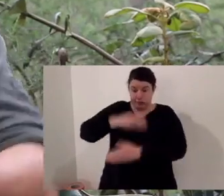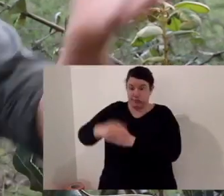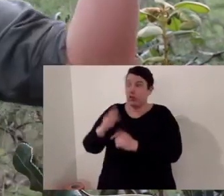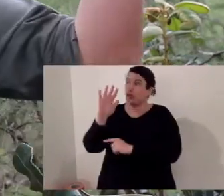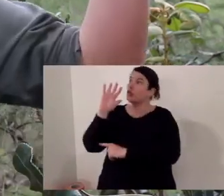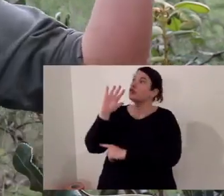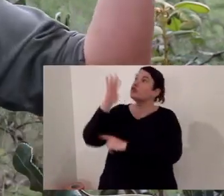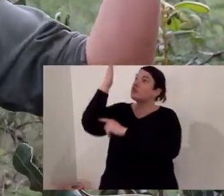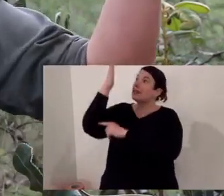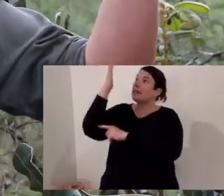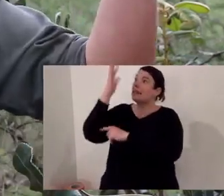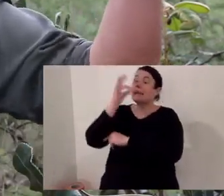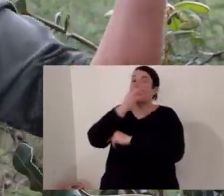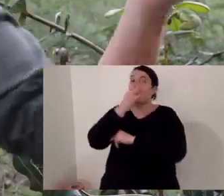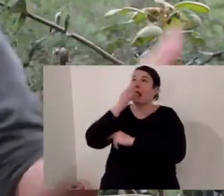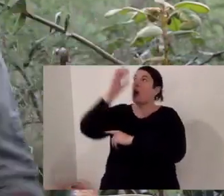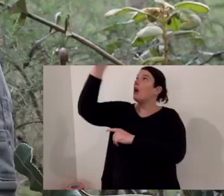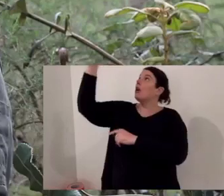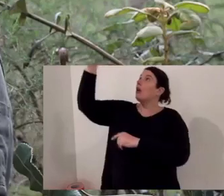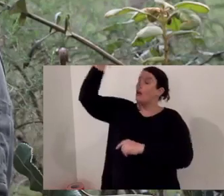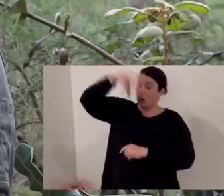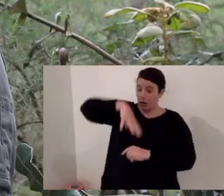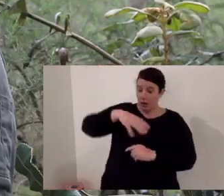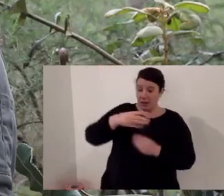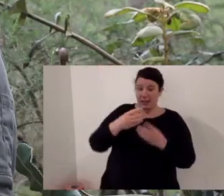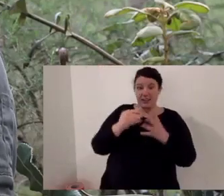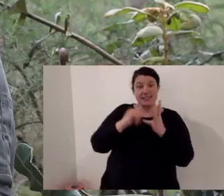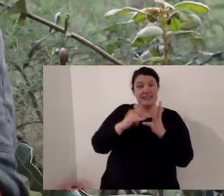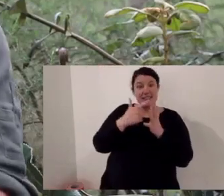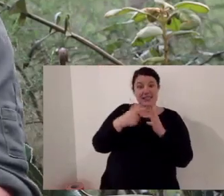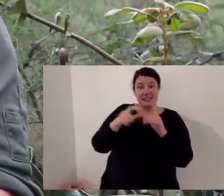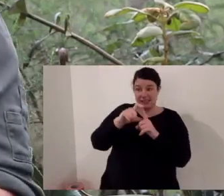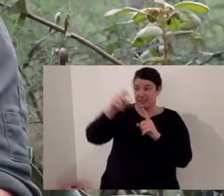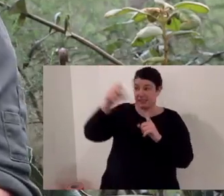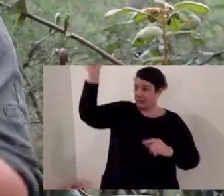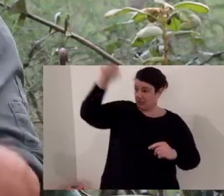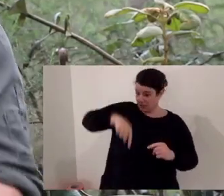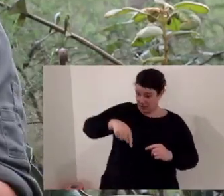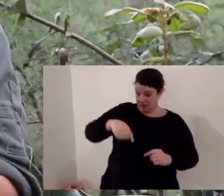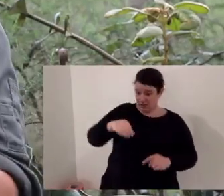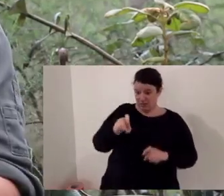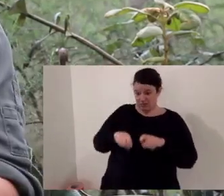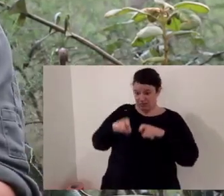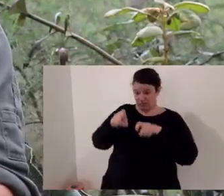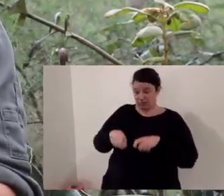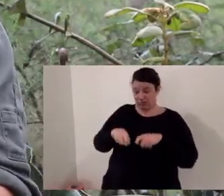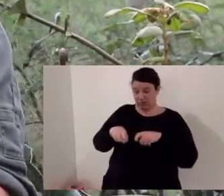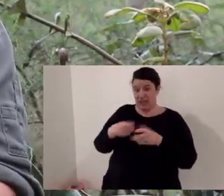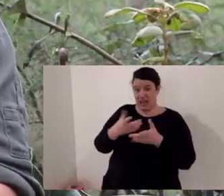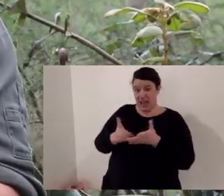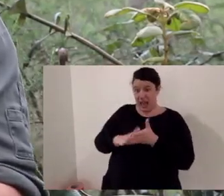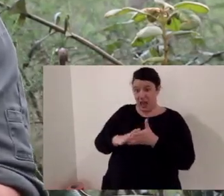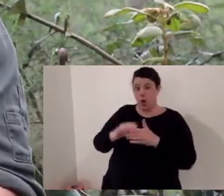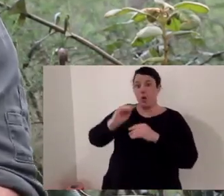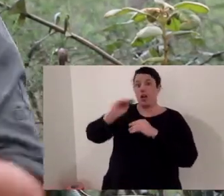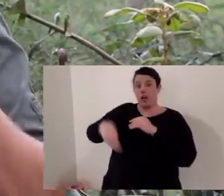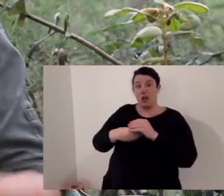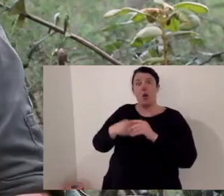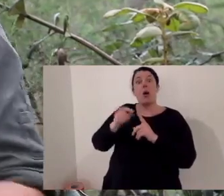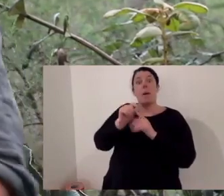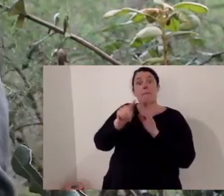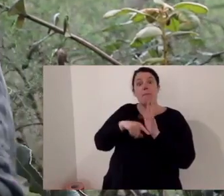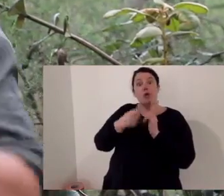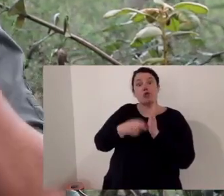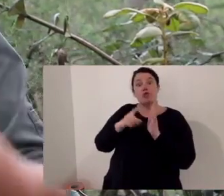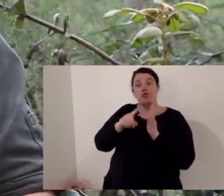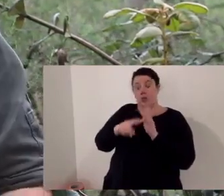and when the trees and plants have dropped their seeds onto the ground the seeds sitting there waiting to germinate but it needs to be buried and the